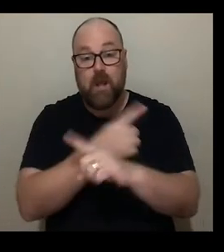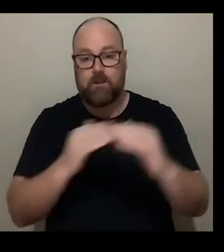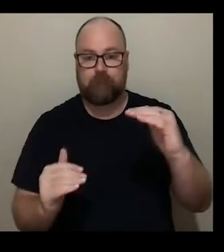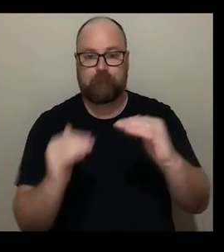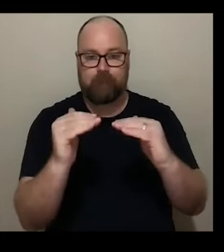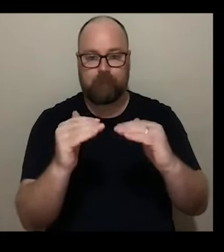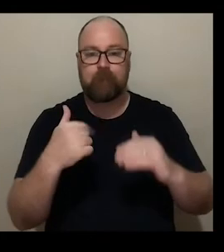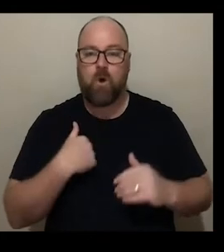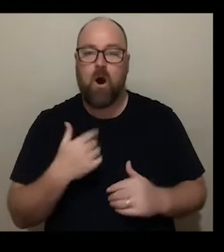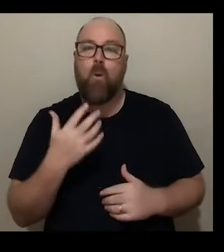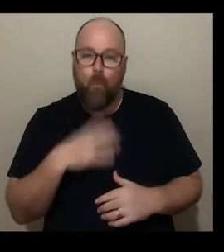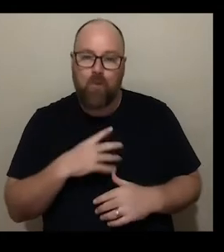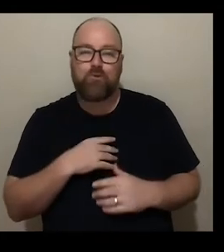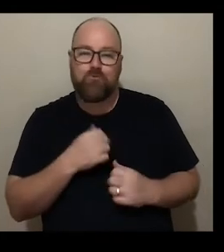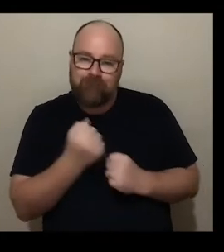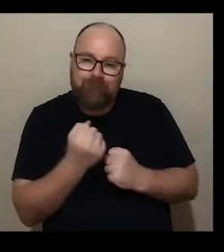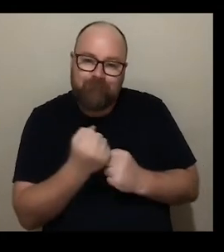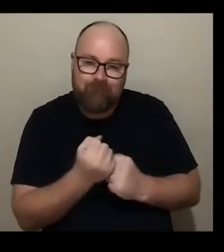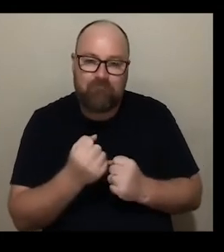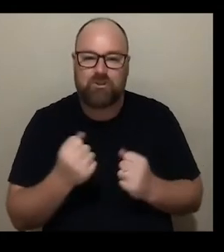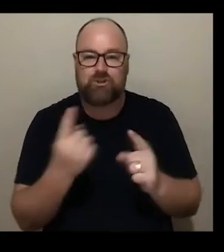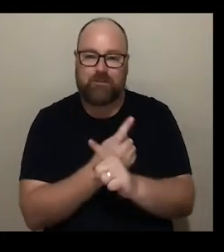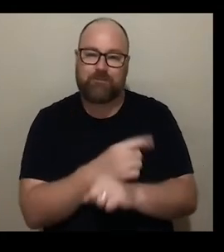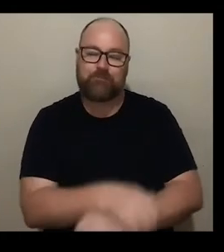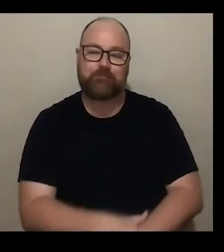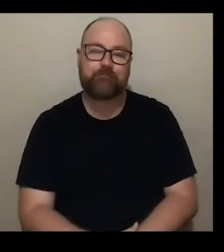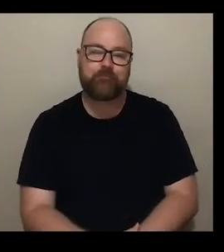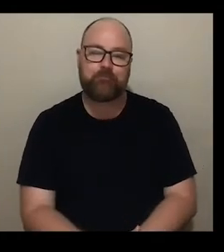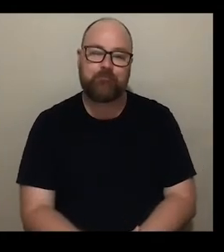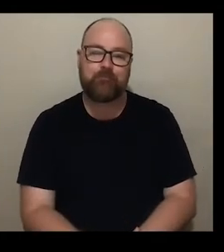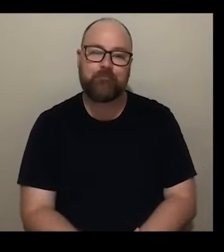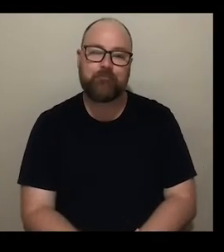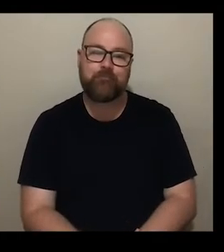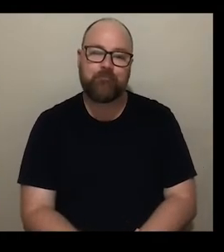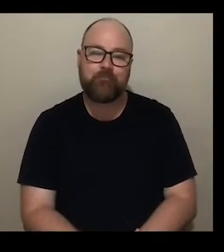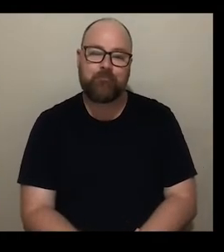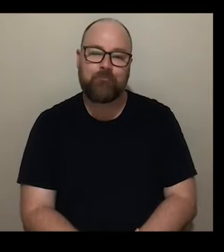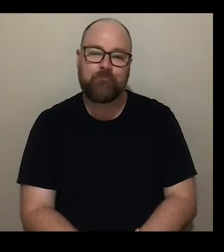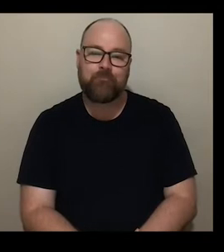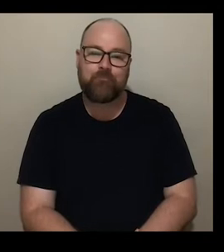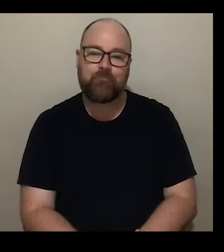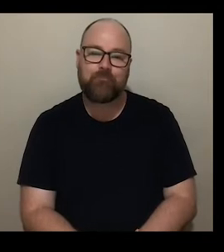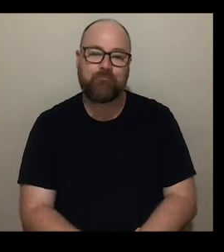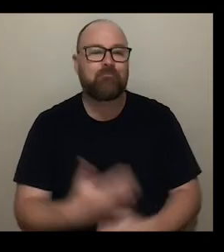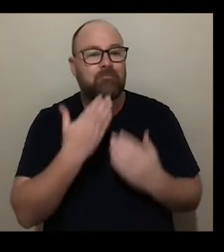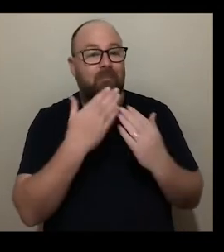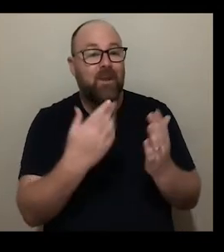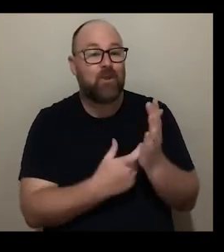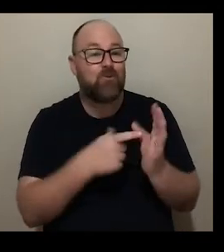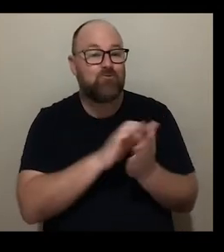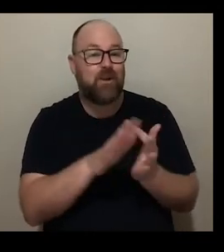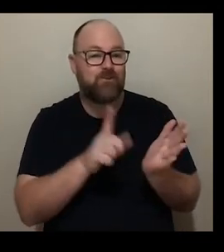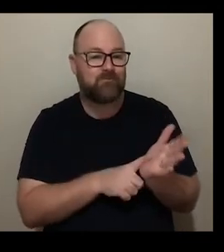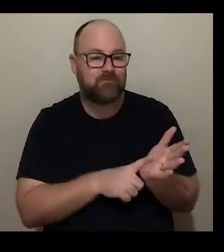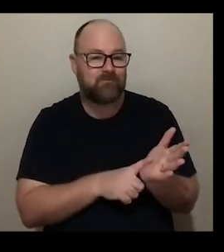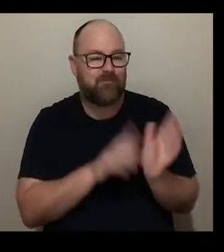be that person who's contributing to that change thanks Rachel for your time today